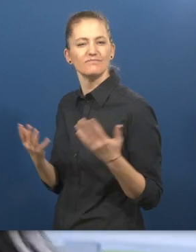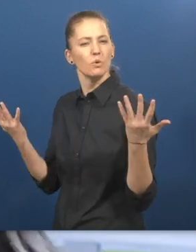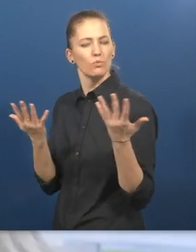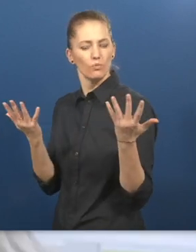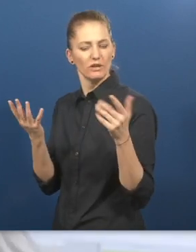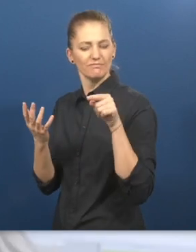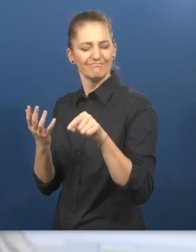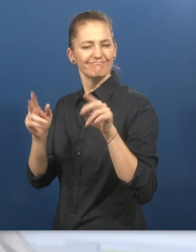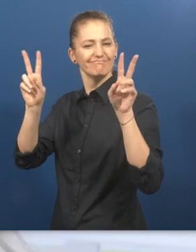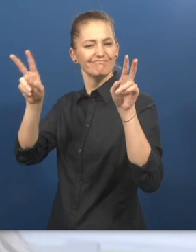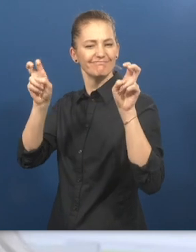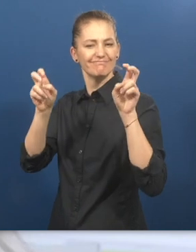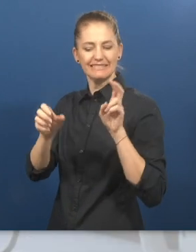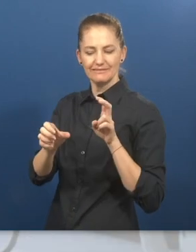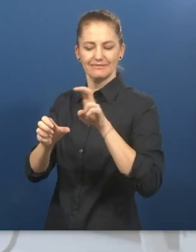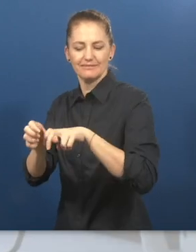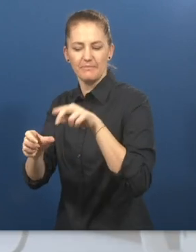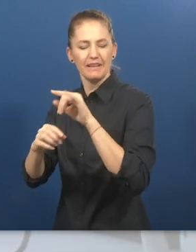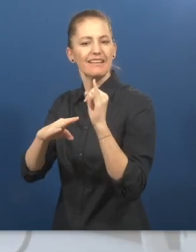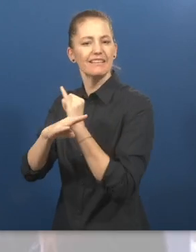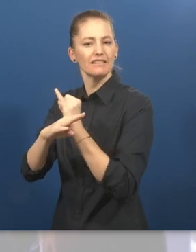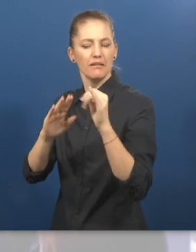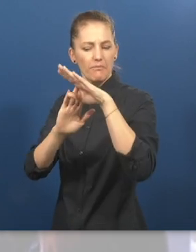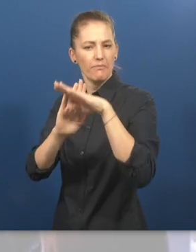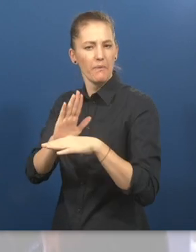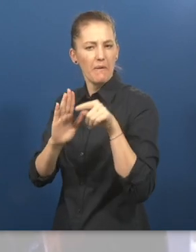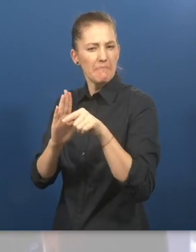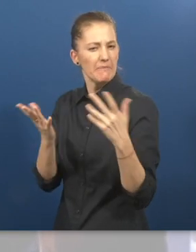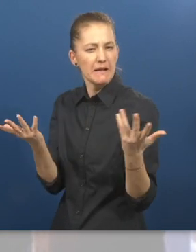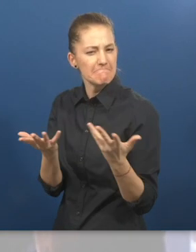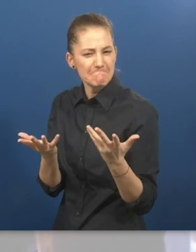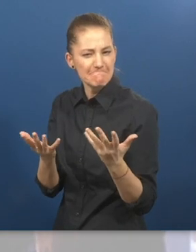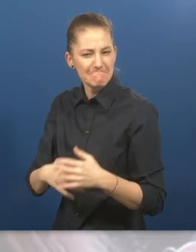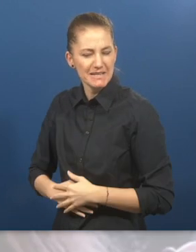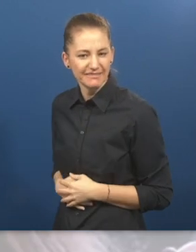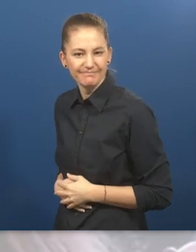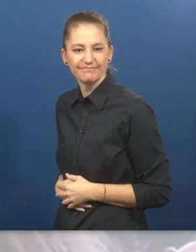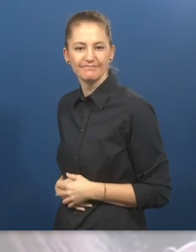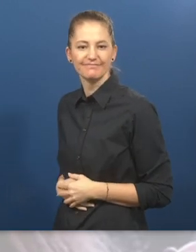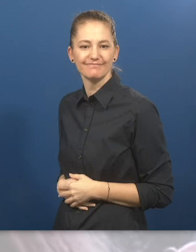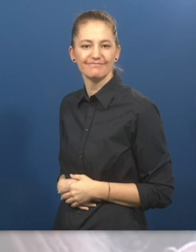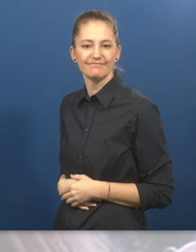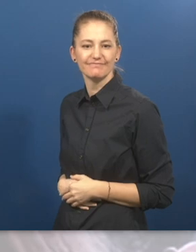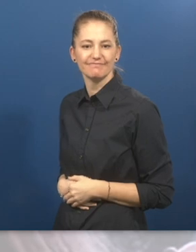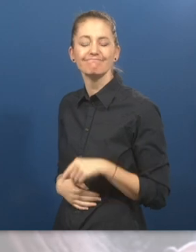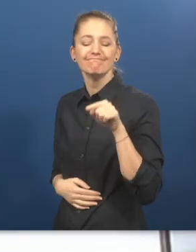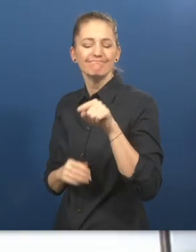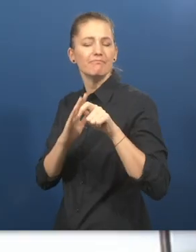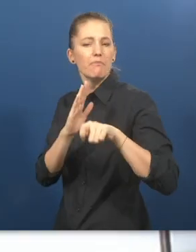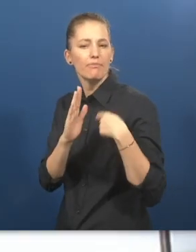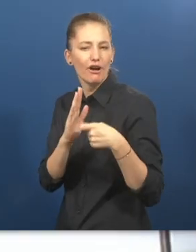What is Stepping into Internship Program about? Suzanne Colbert, CEO Australian Network on Disability.